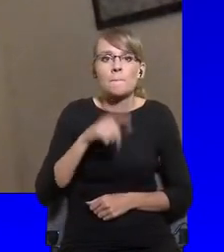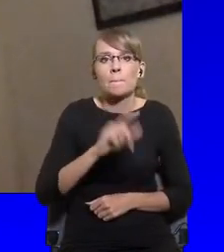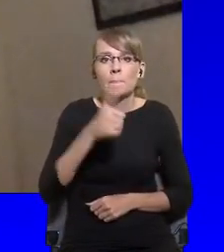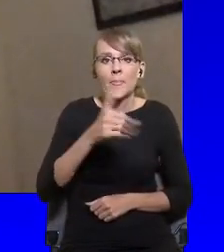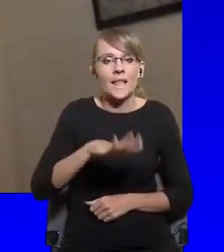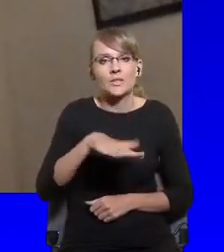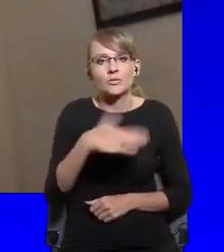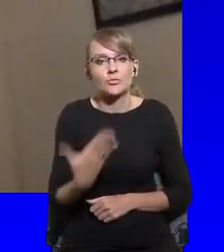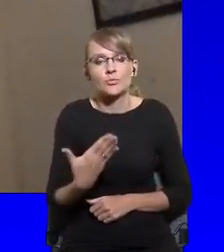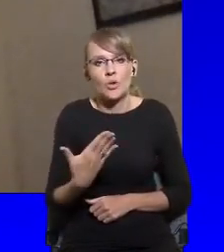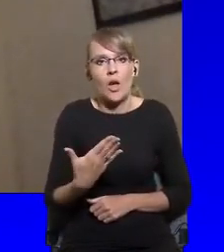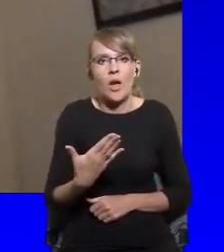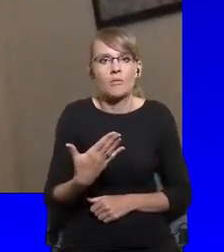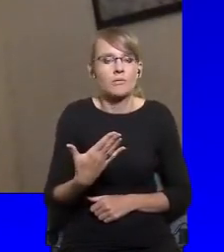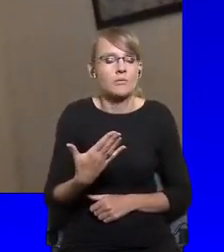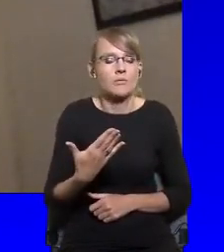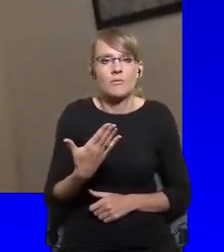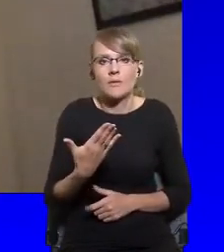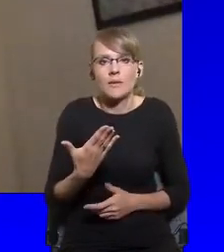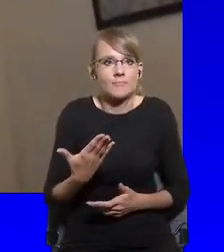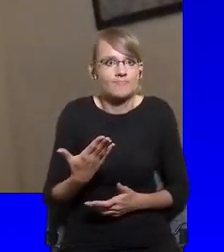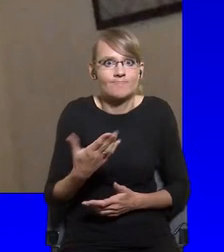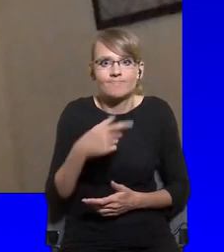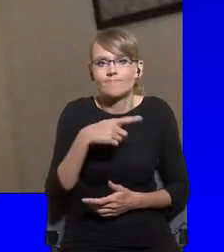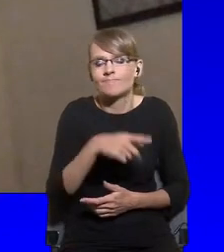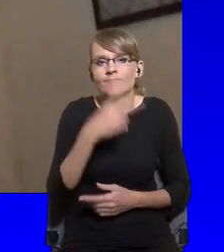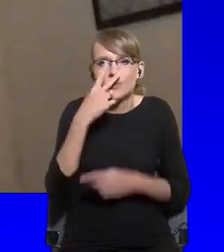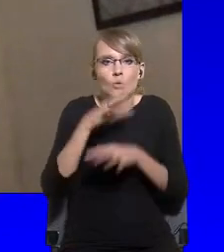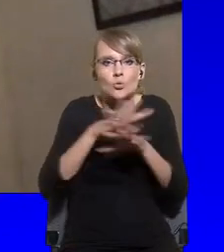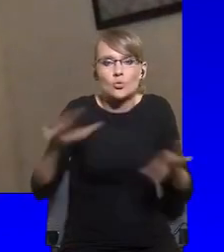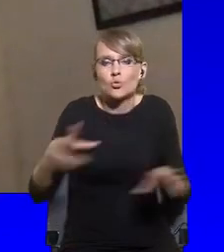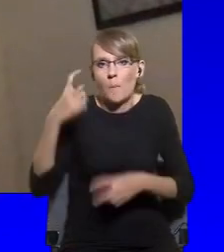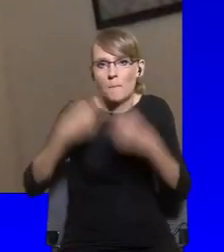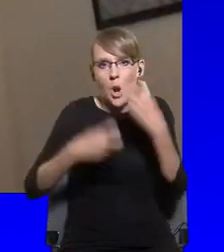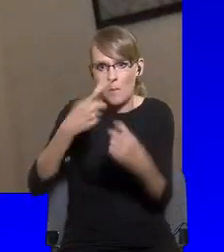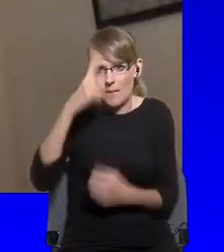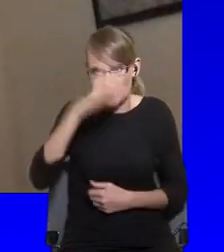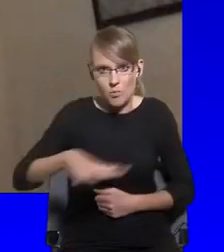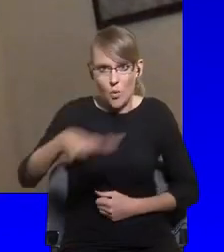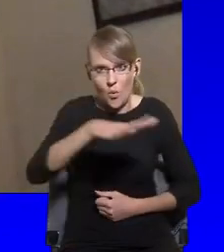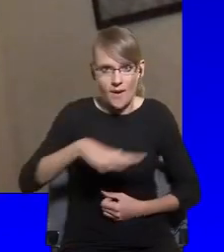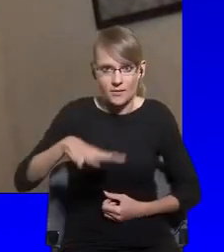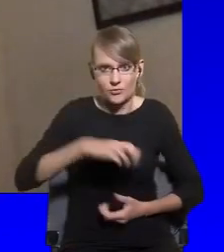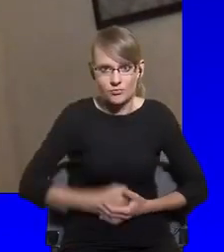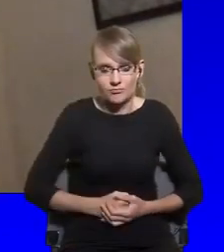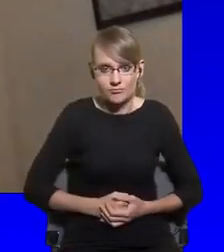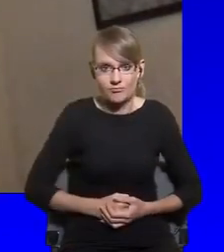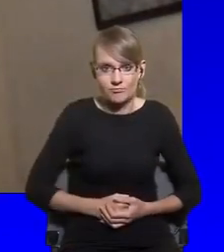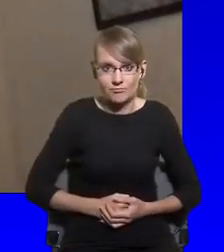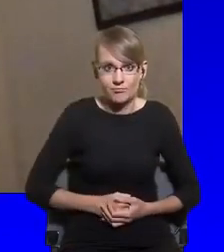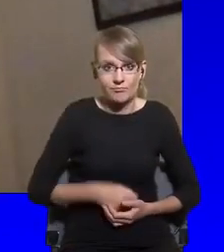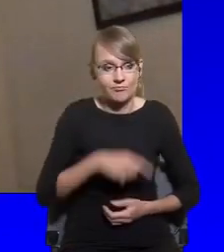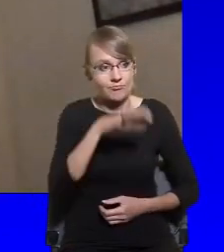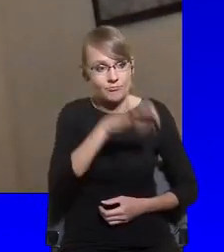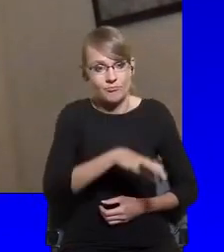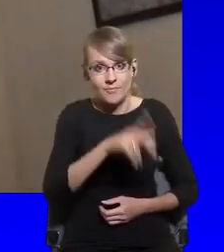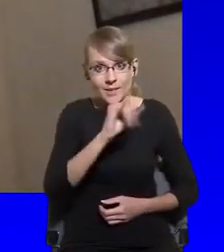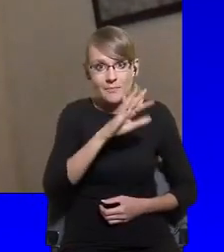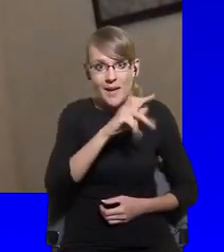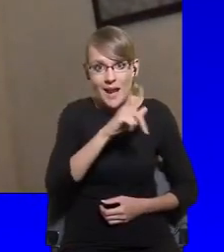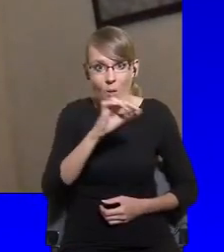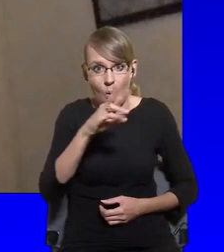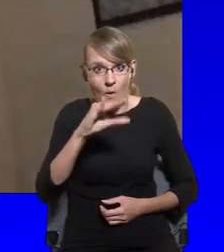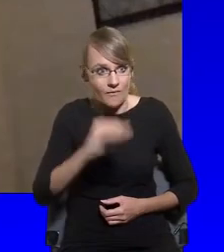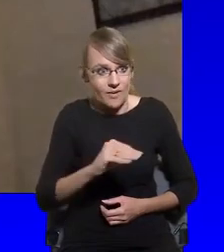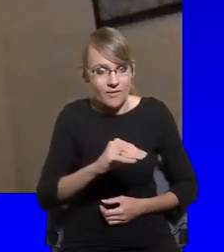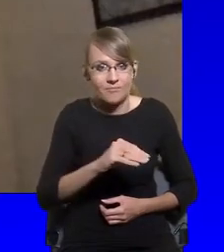And the fact that as liberals, we often end up on the wrong side of different arguments. And I think